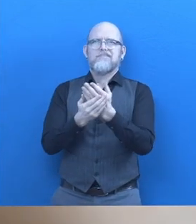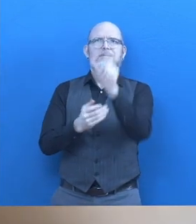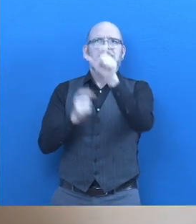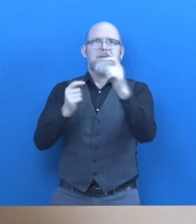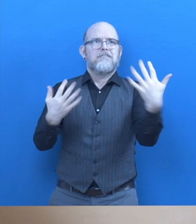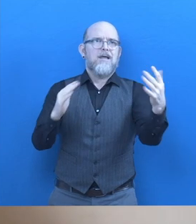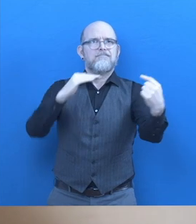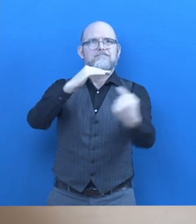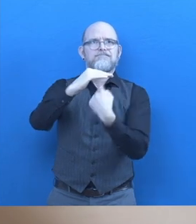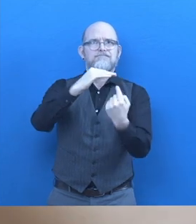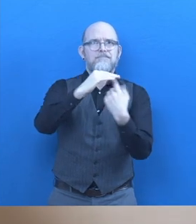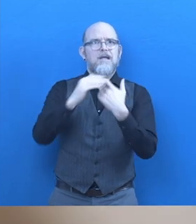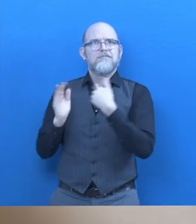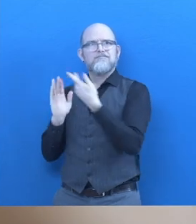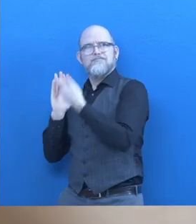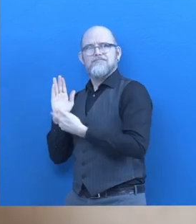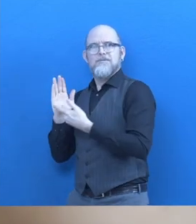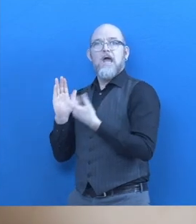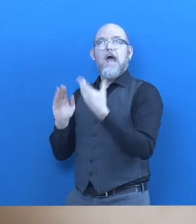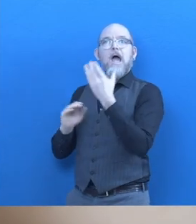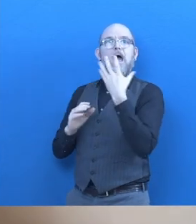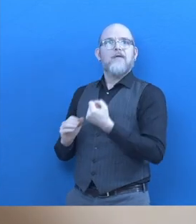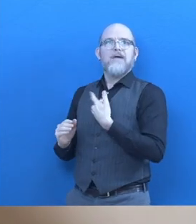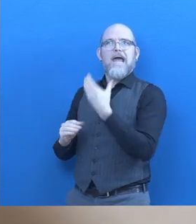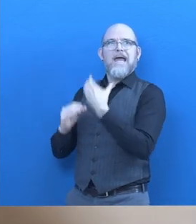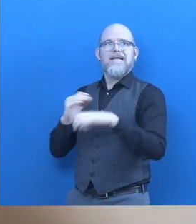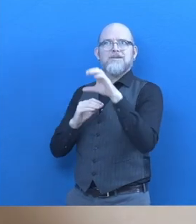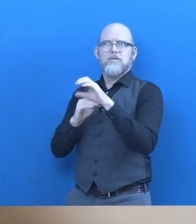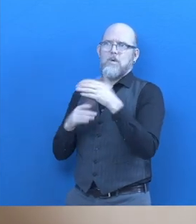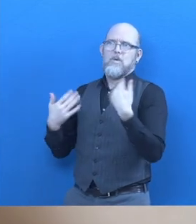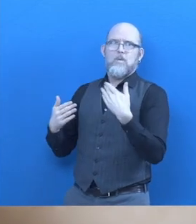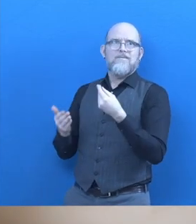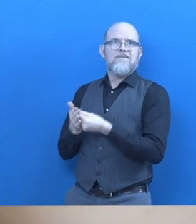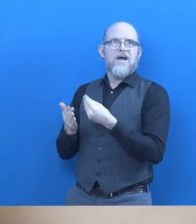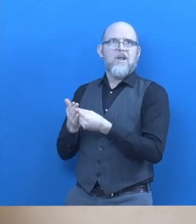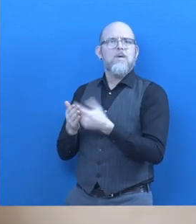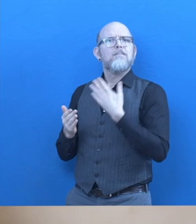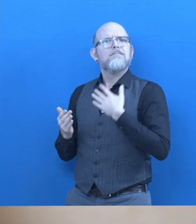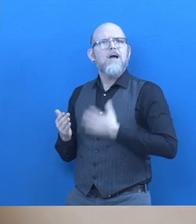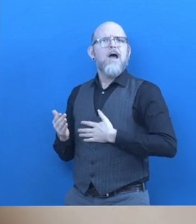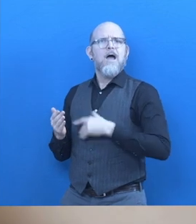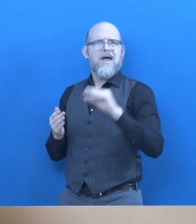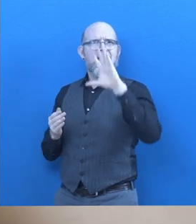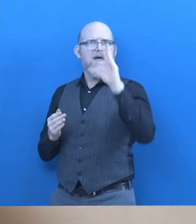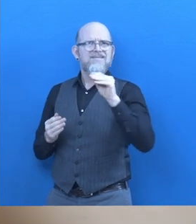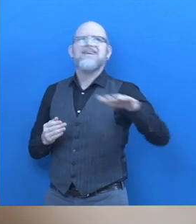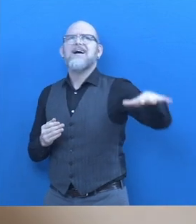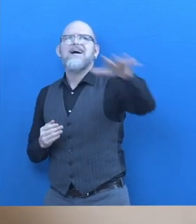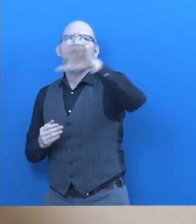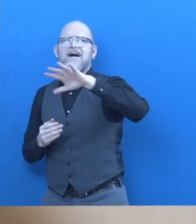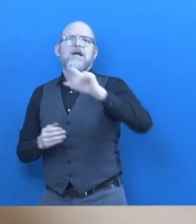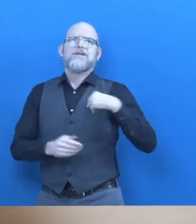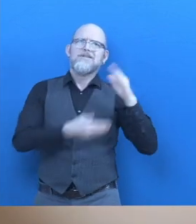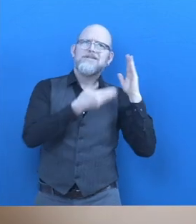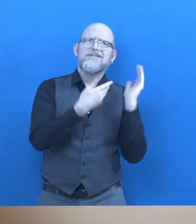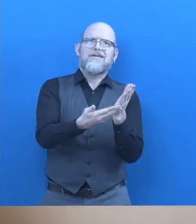very valuable resources, services to African marketing. So